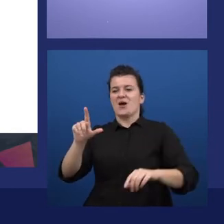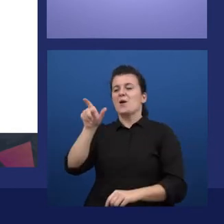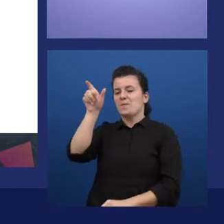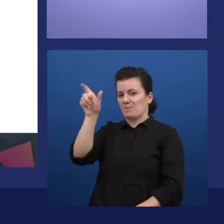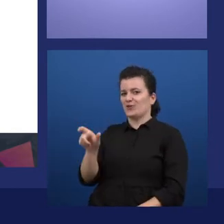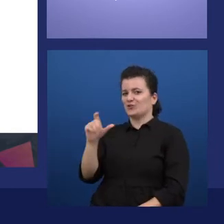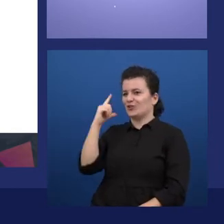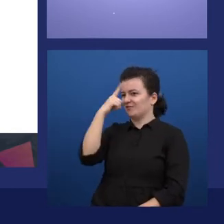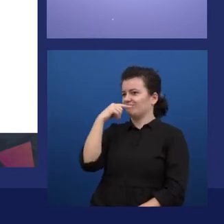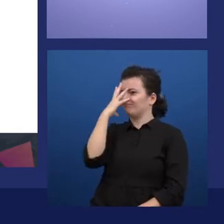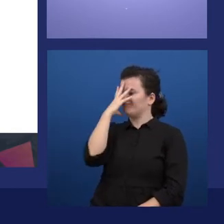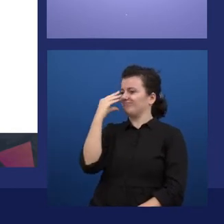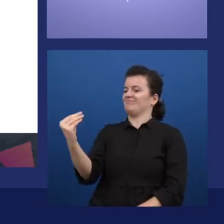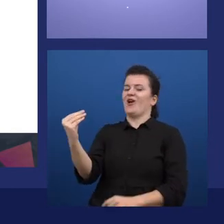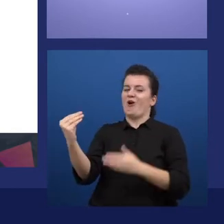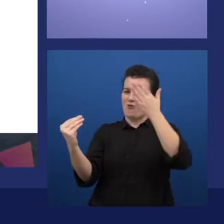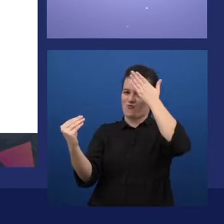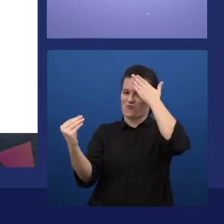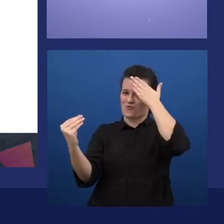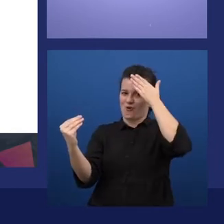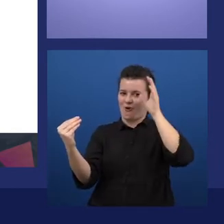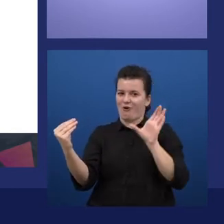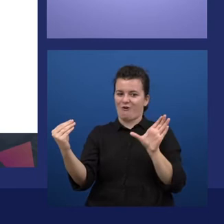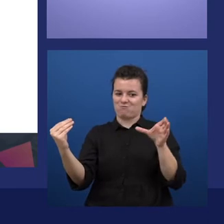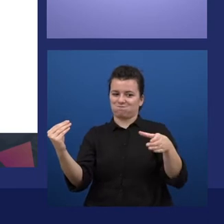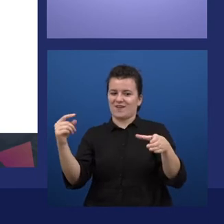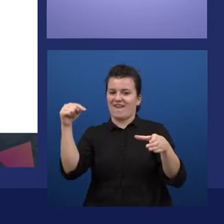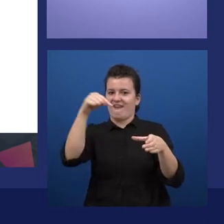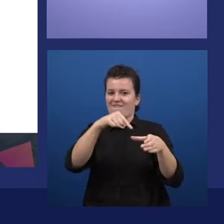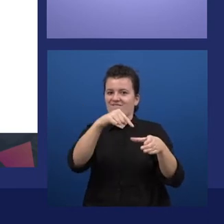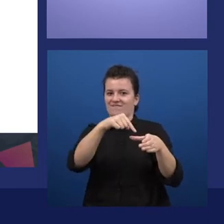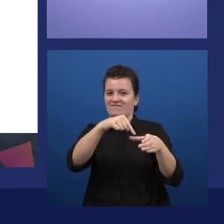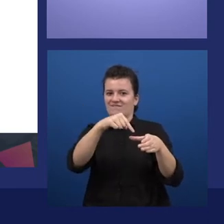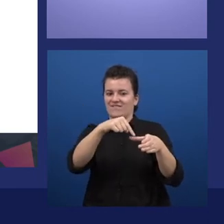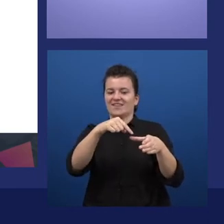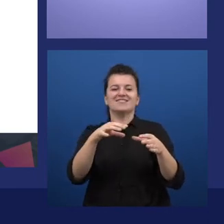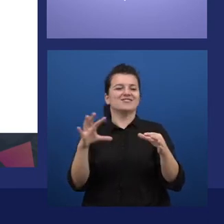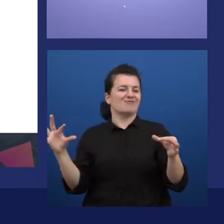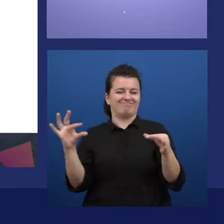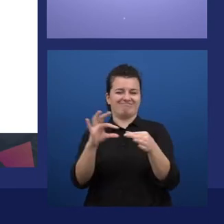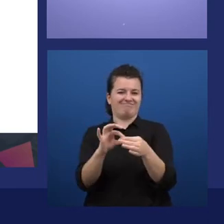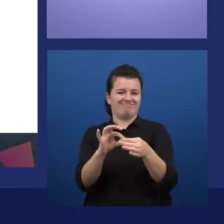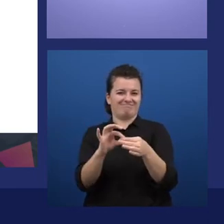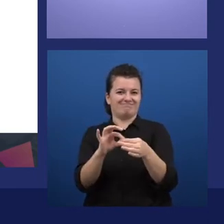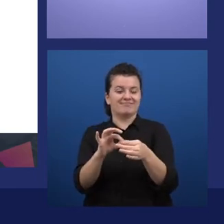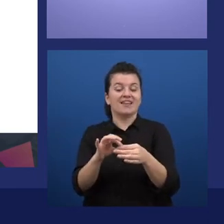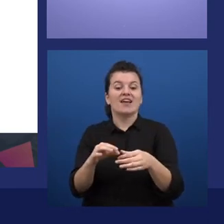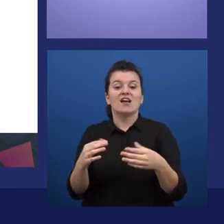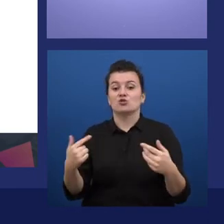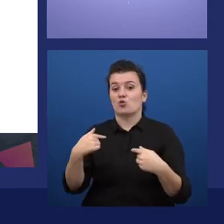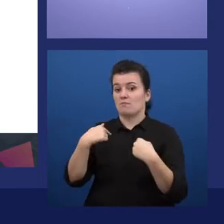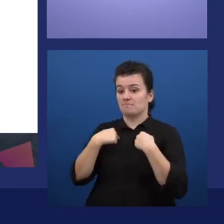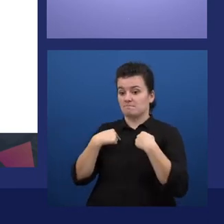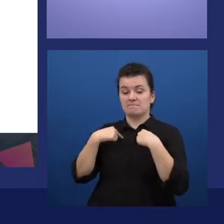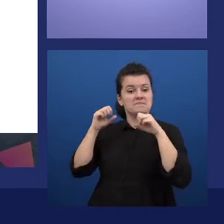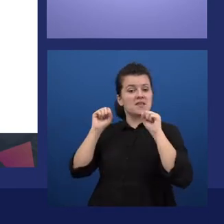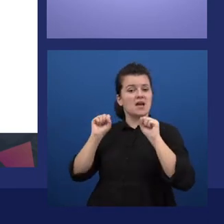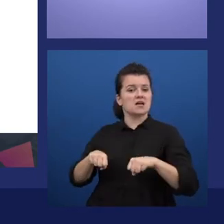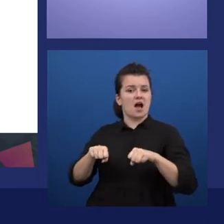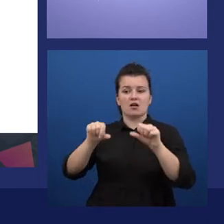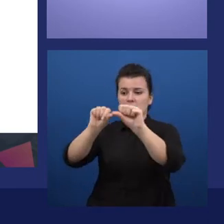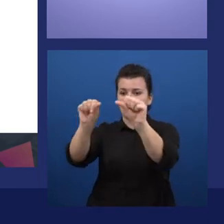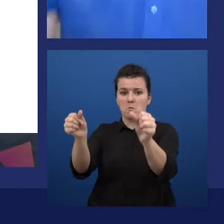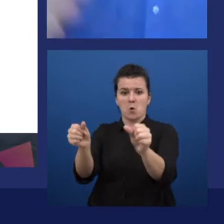Okay. So that's the way it works. Obviously, if I had a custom model, I can upload